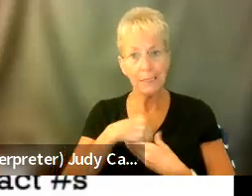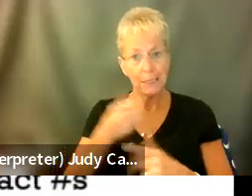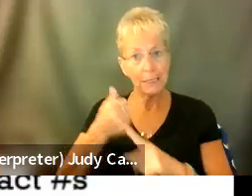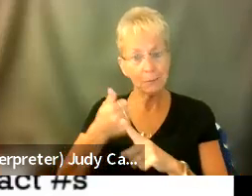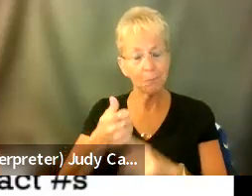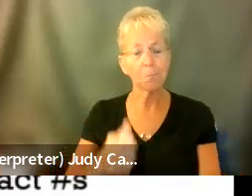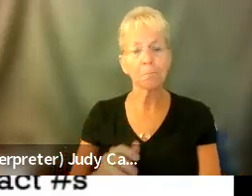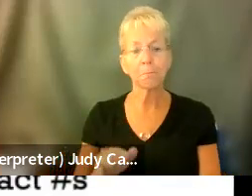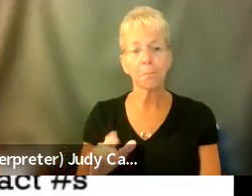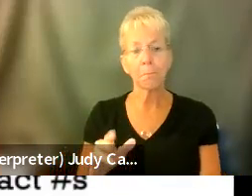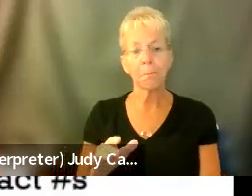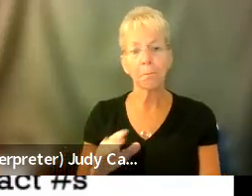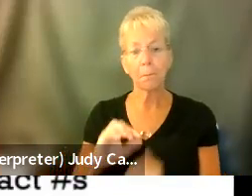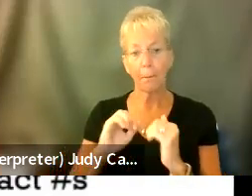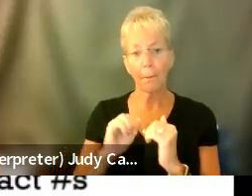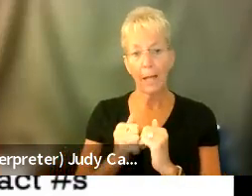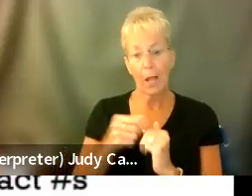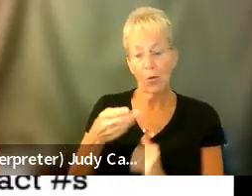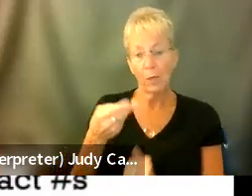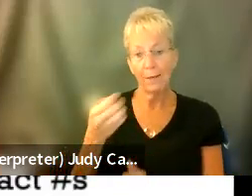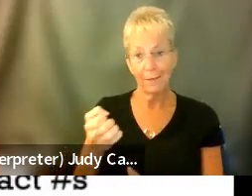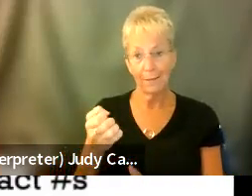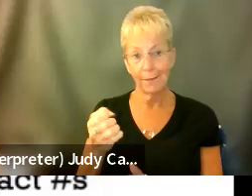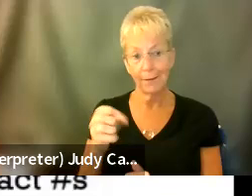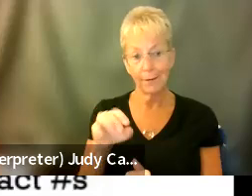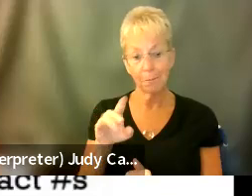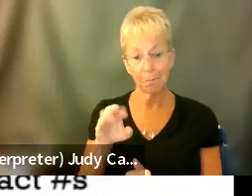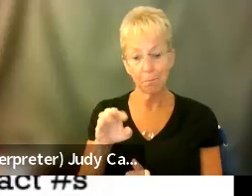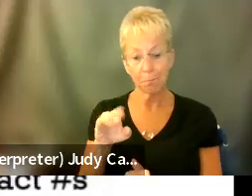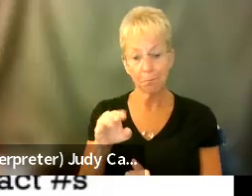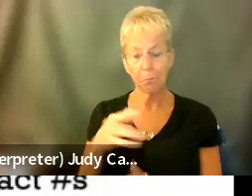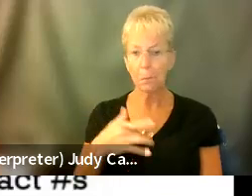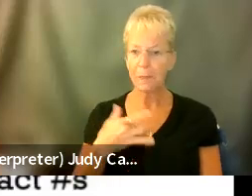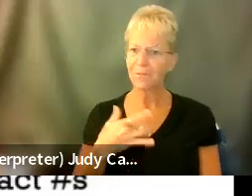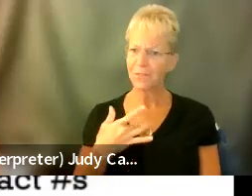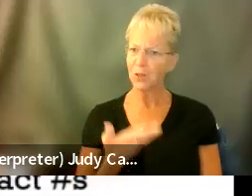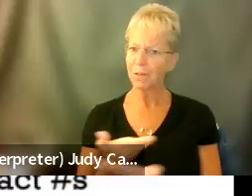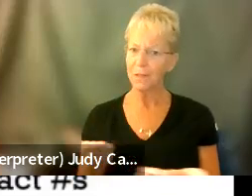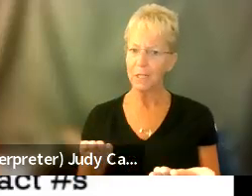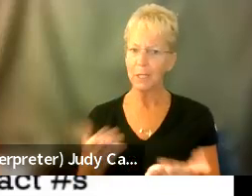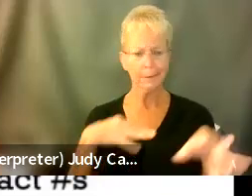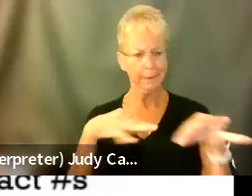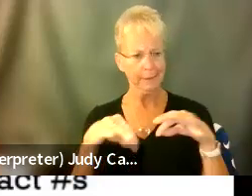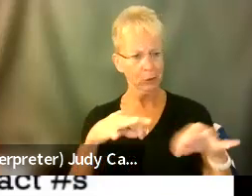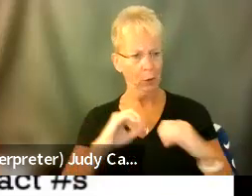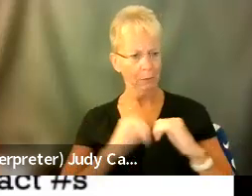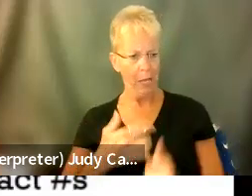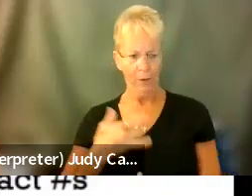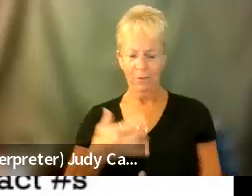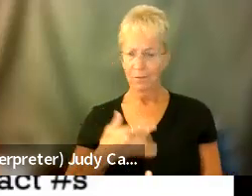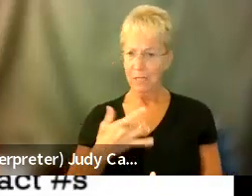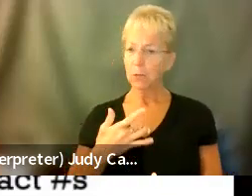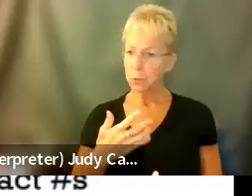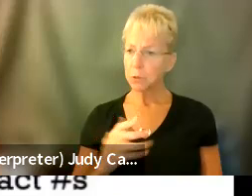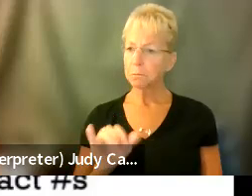And the way he feels things, and then describes how he feels things,